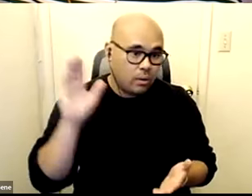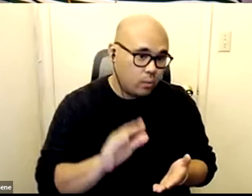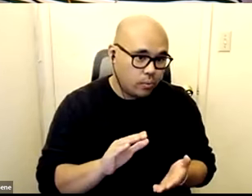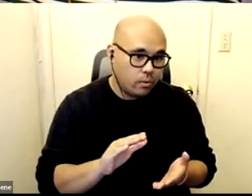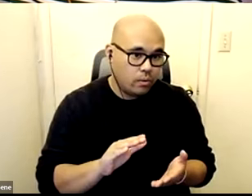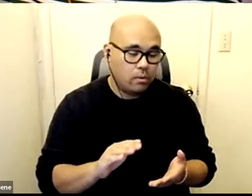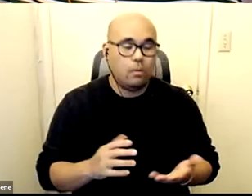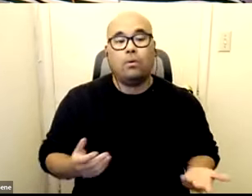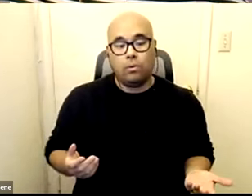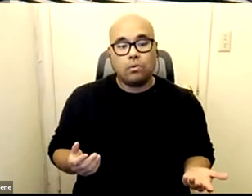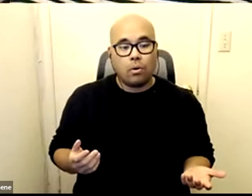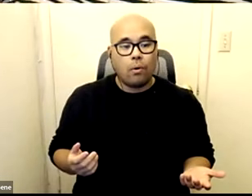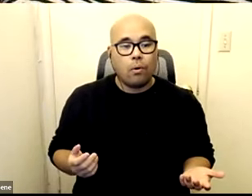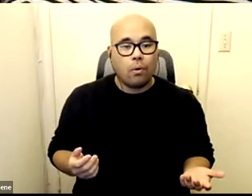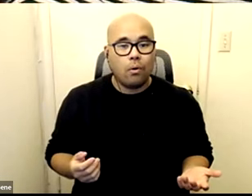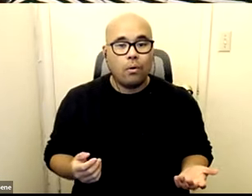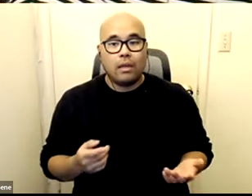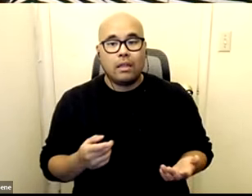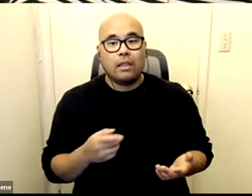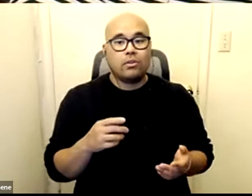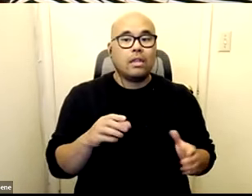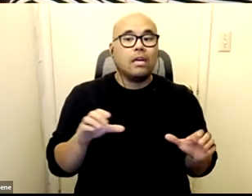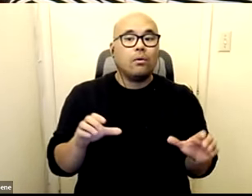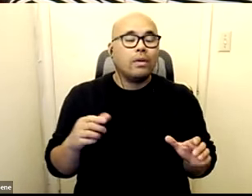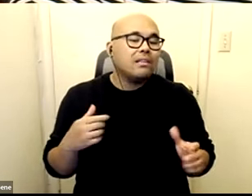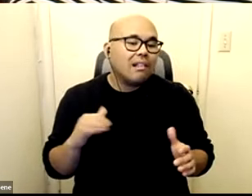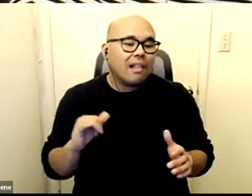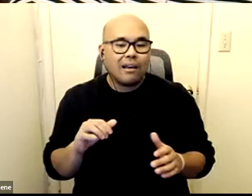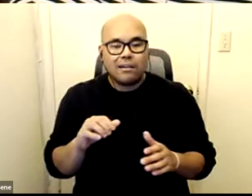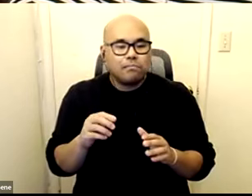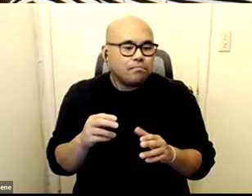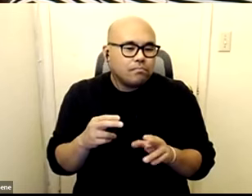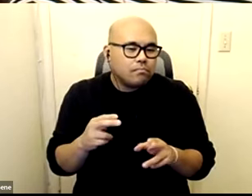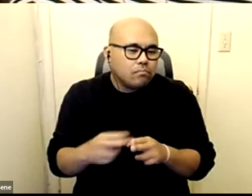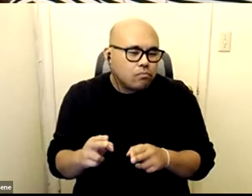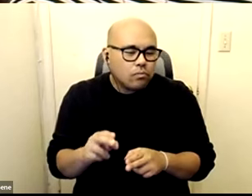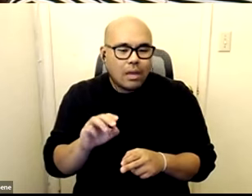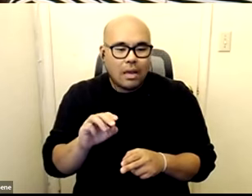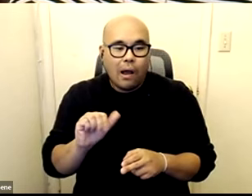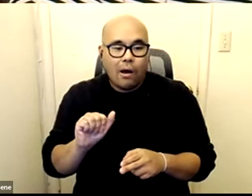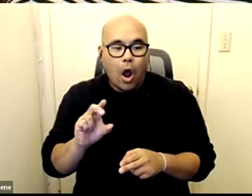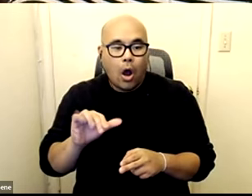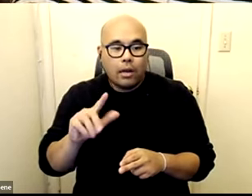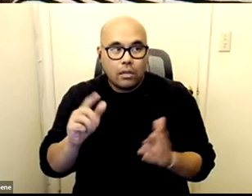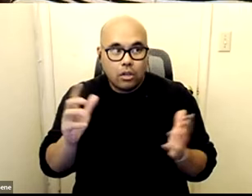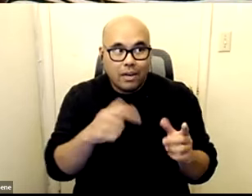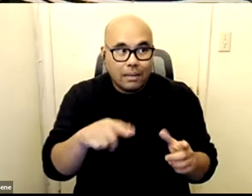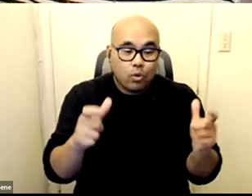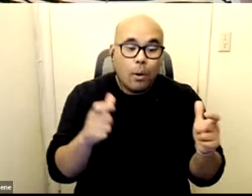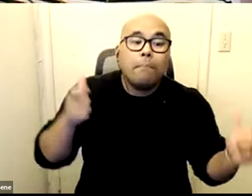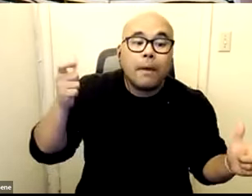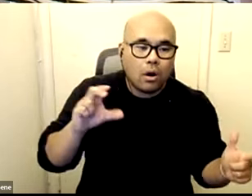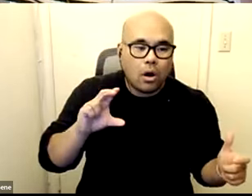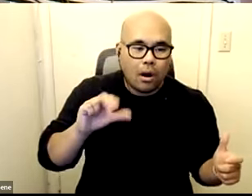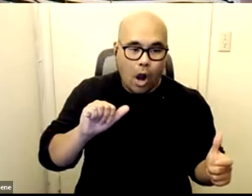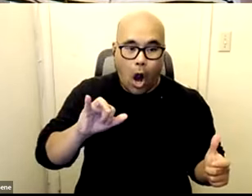a little bit diy audit to push the state to actually um do a bigger audit and it hasn't been totally